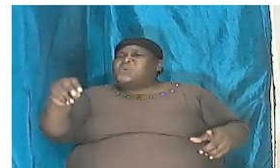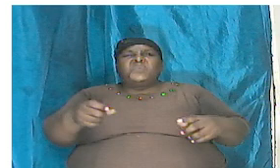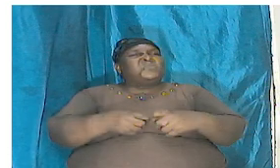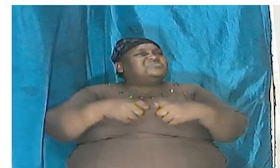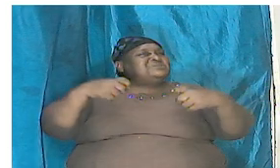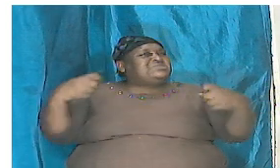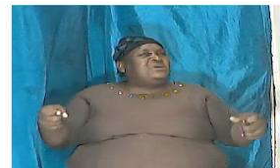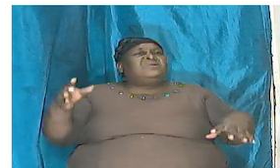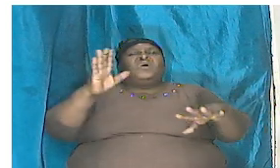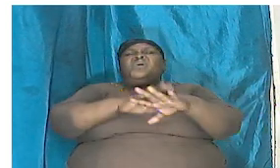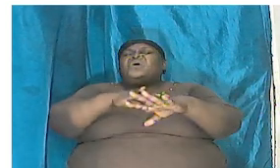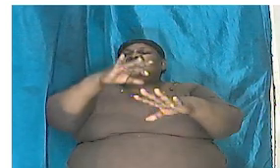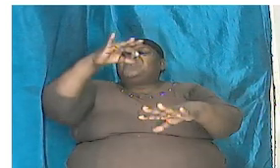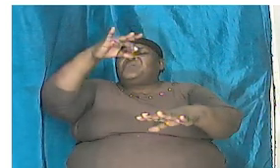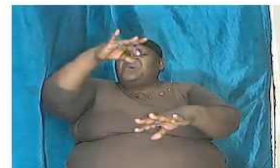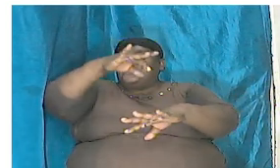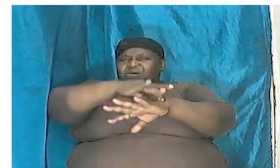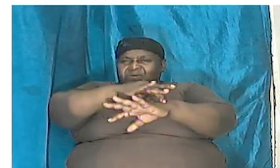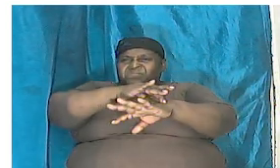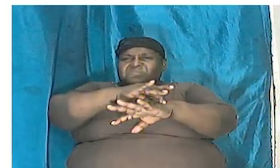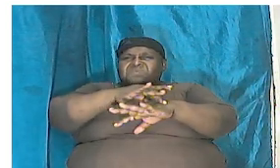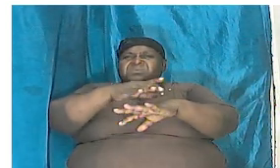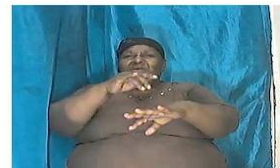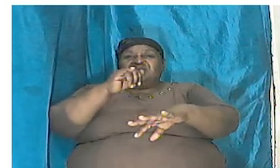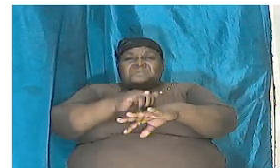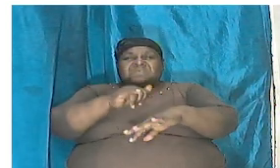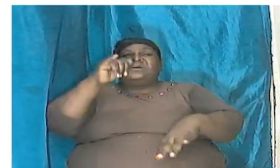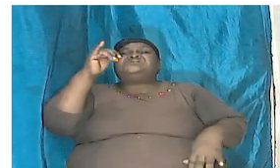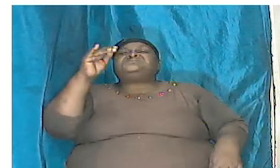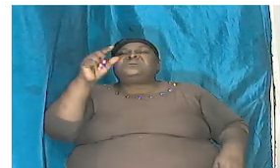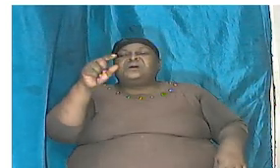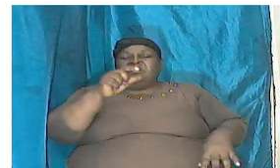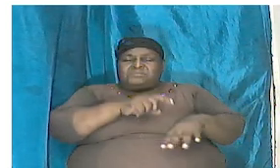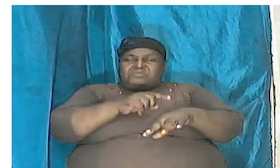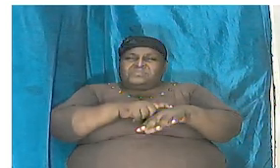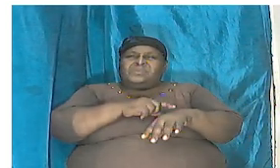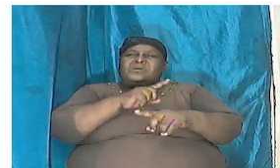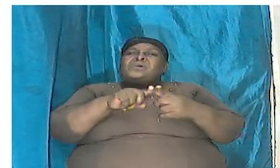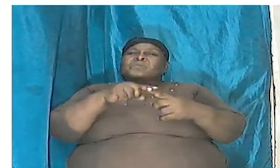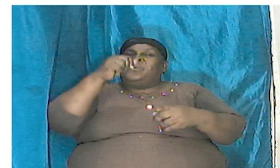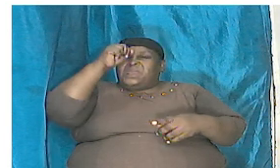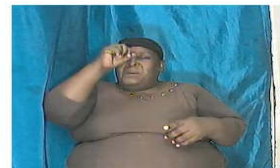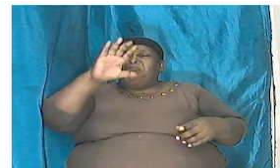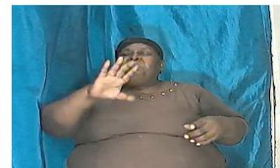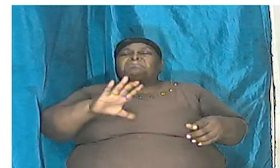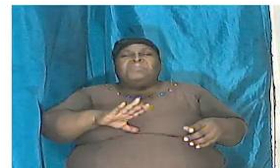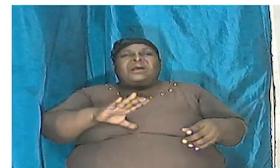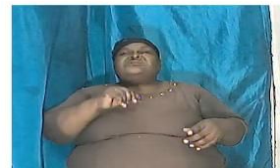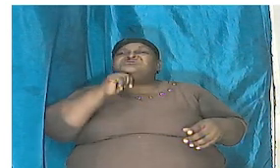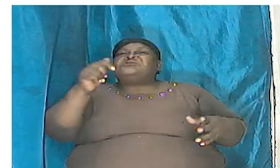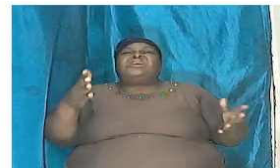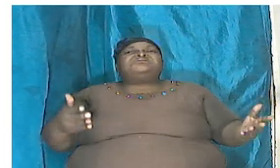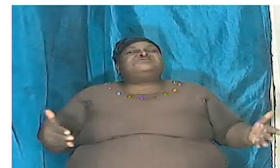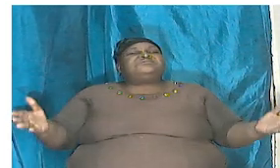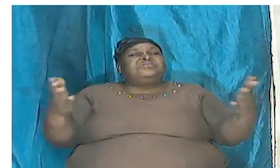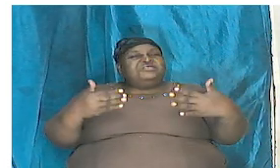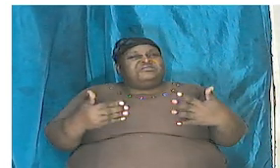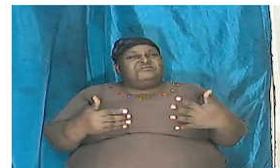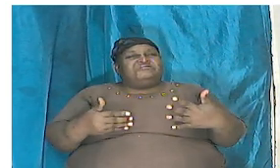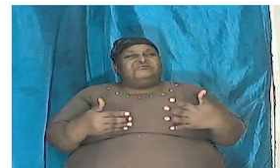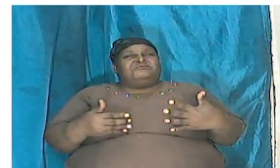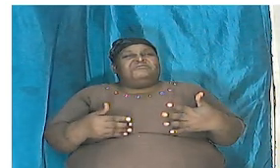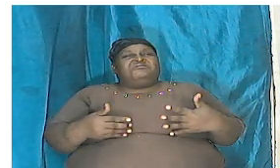on earth at that time if man wasn't here God didn't made man if Adam wasn't here then